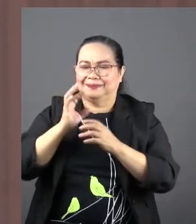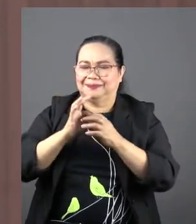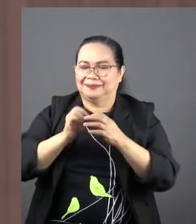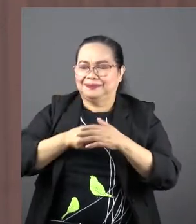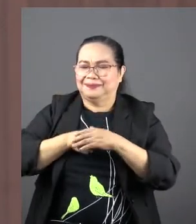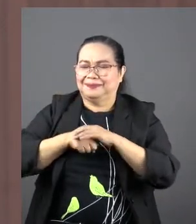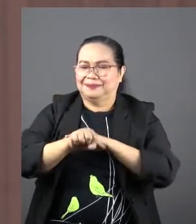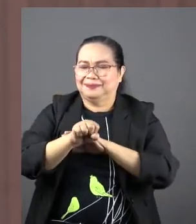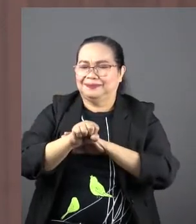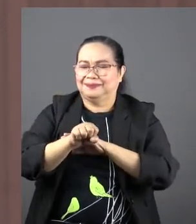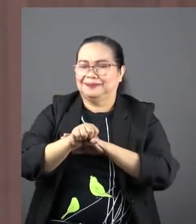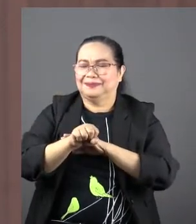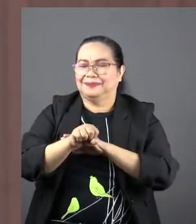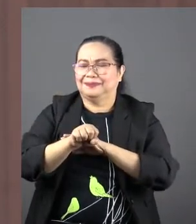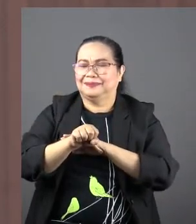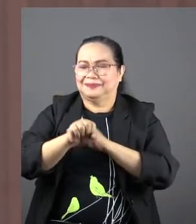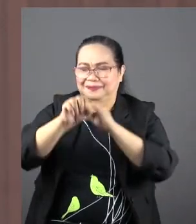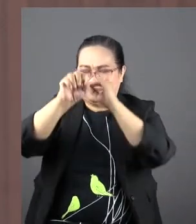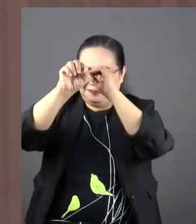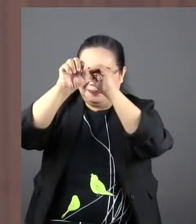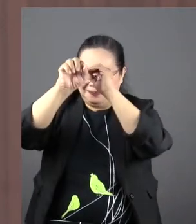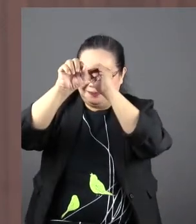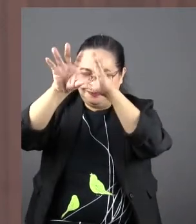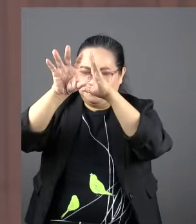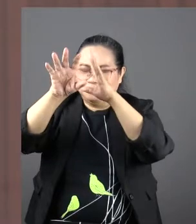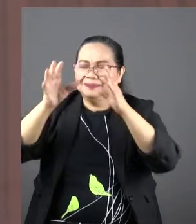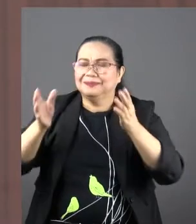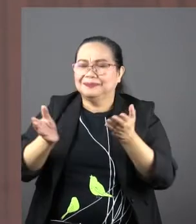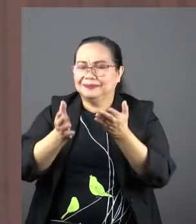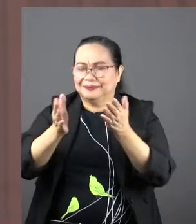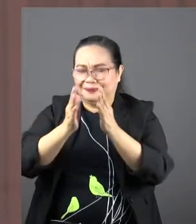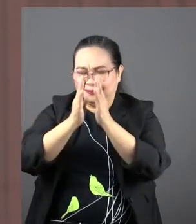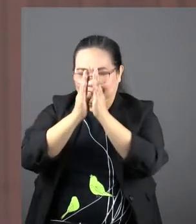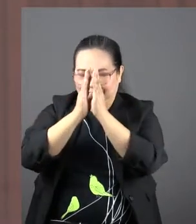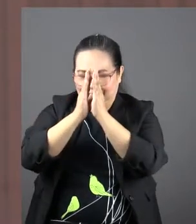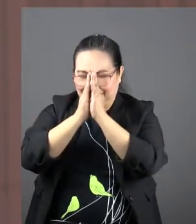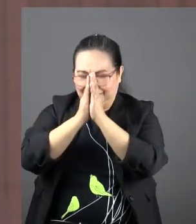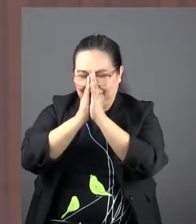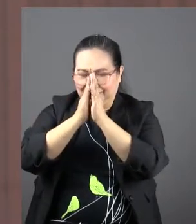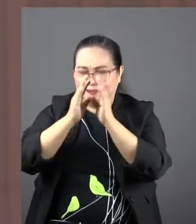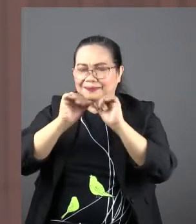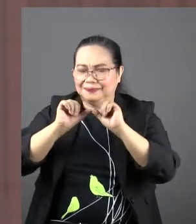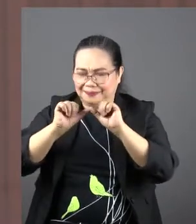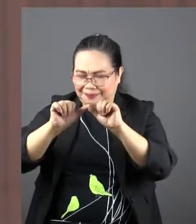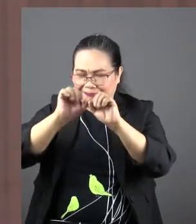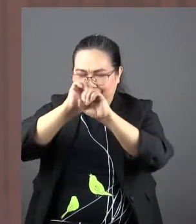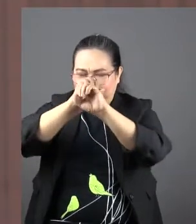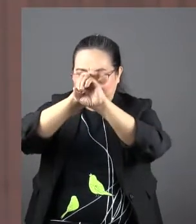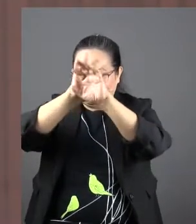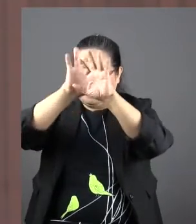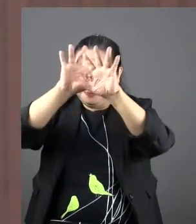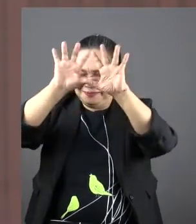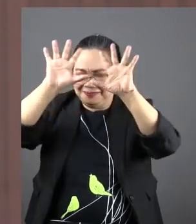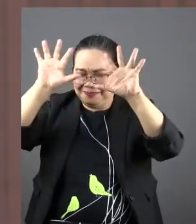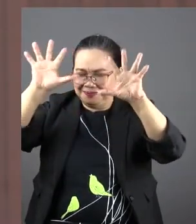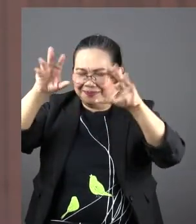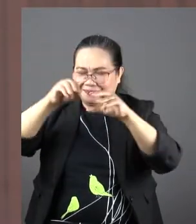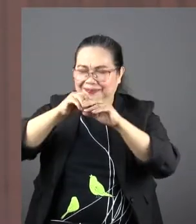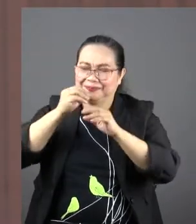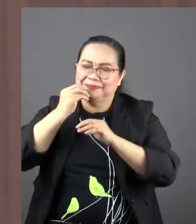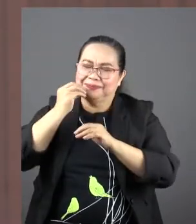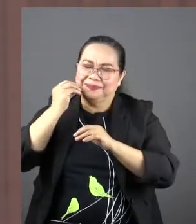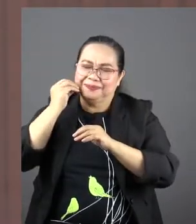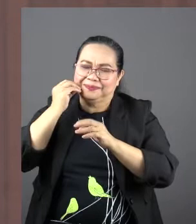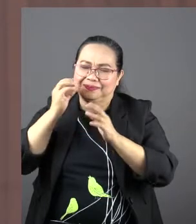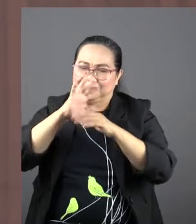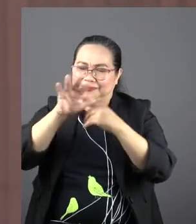womb, Father, encourage them today, we pray. Let them keep shining their lights in their homes. And we ask this